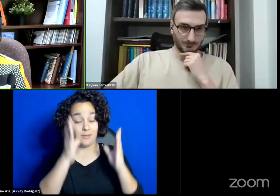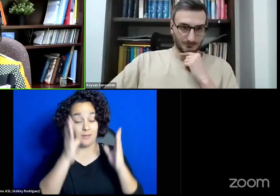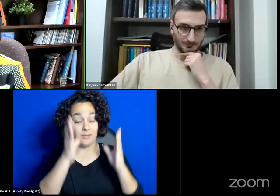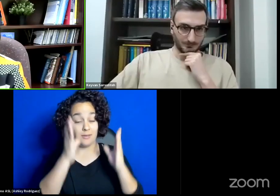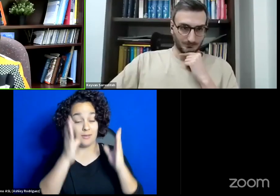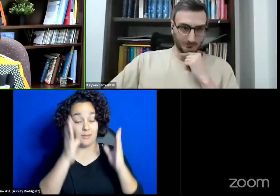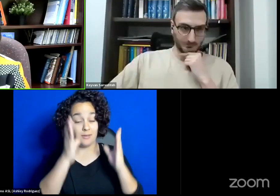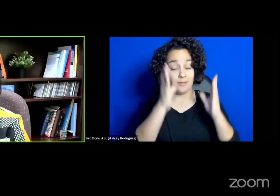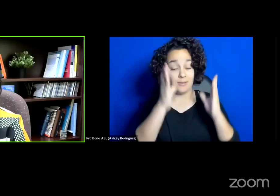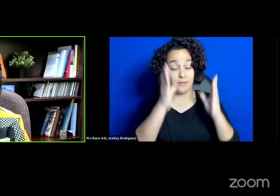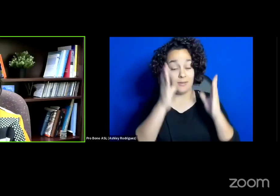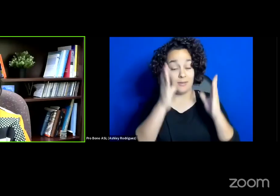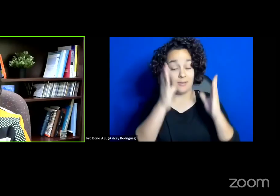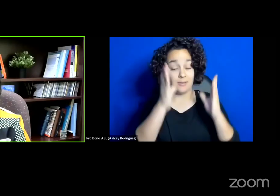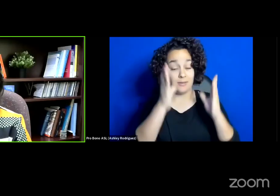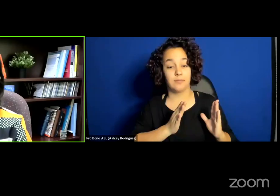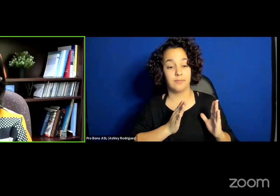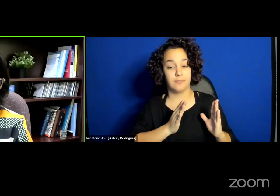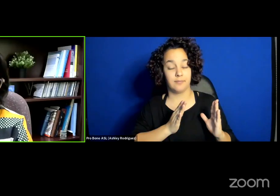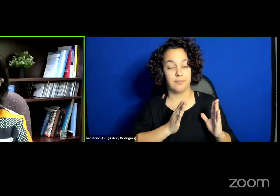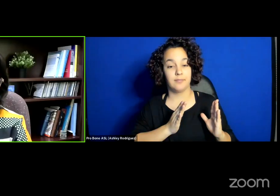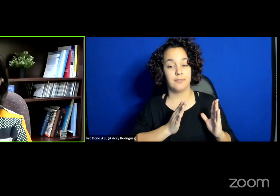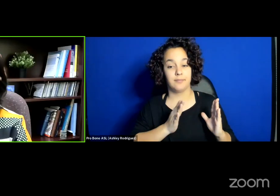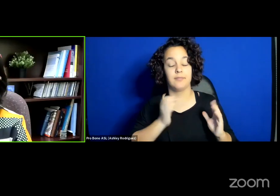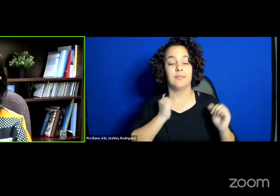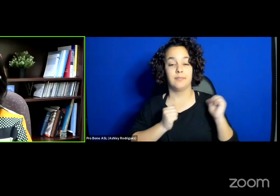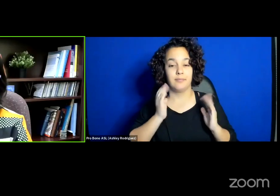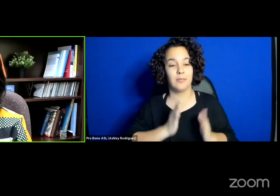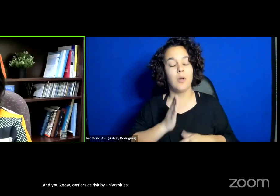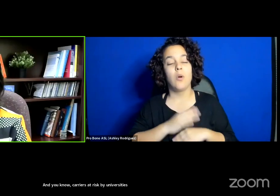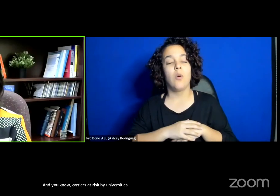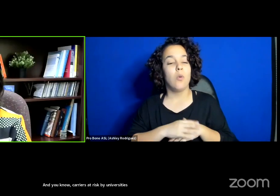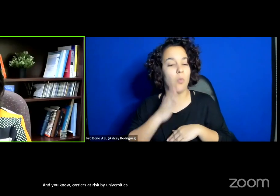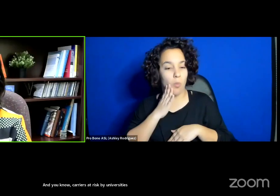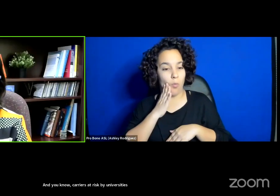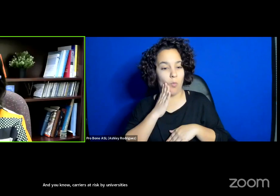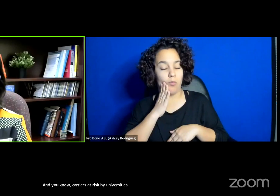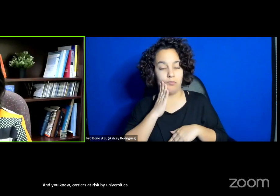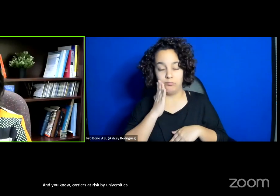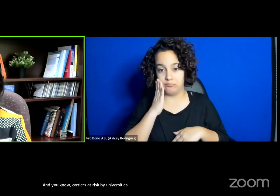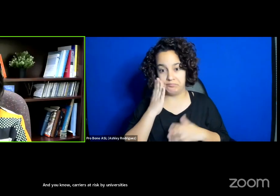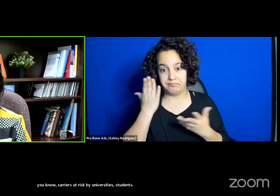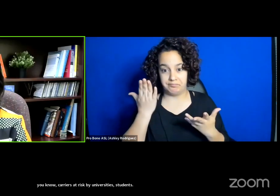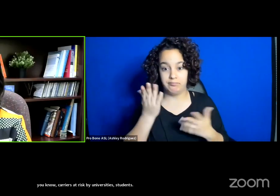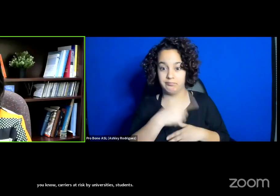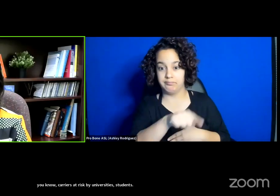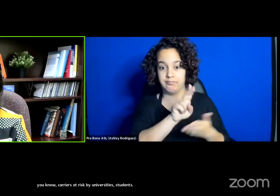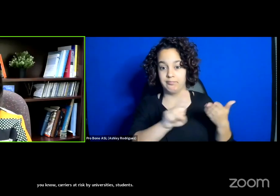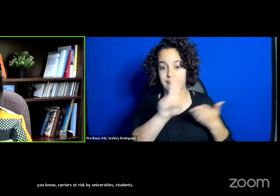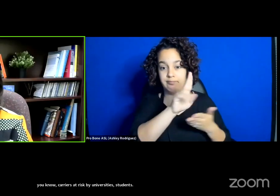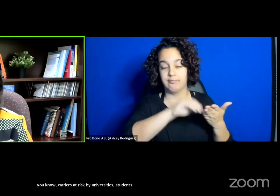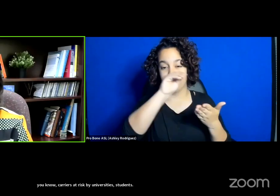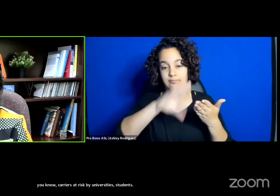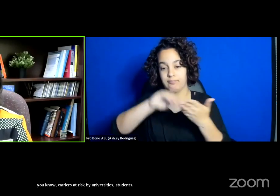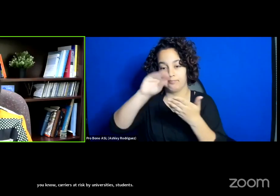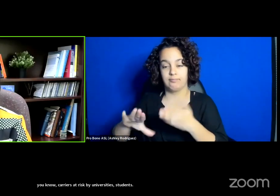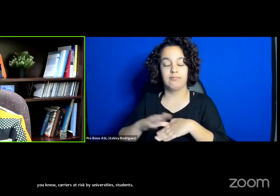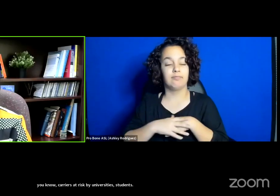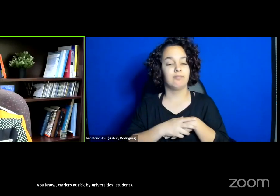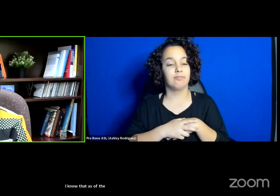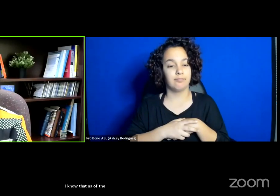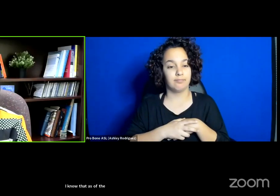know, careers at risk by university students. And I know that, Azadeh, you have been teaching to